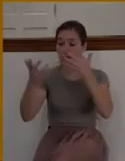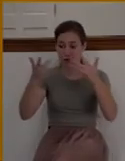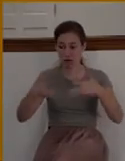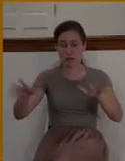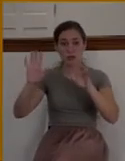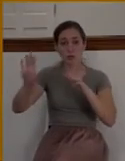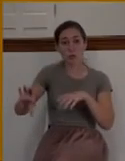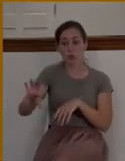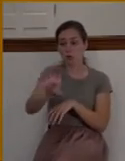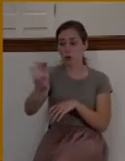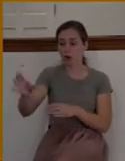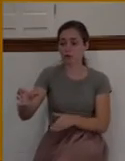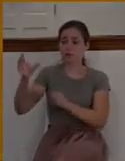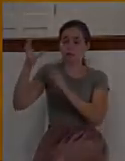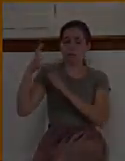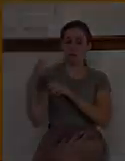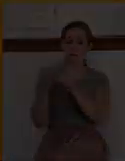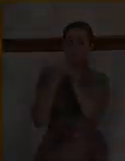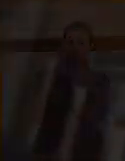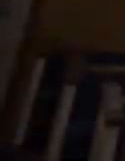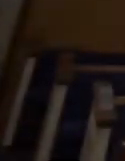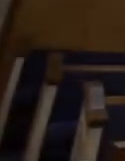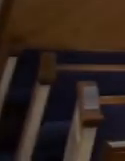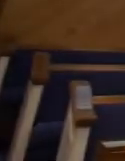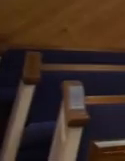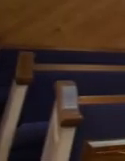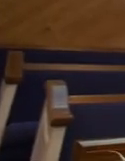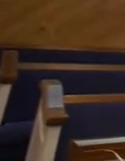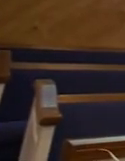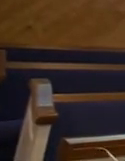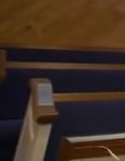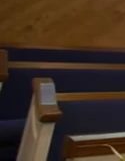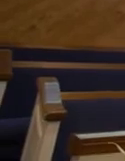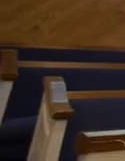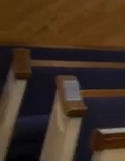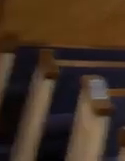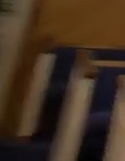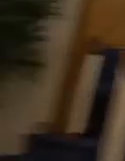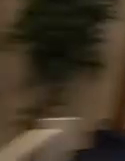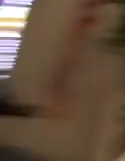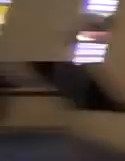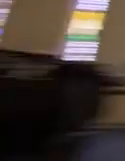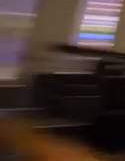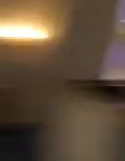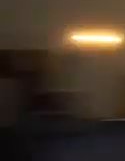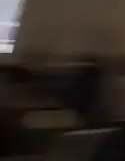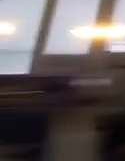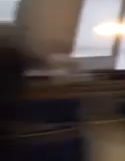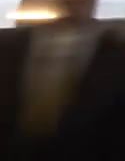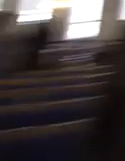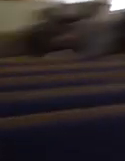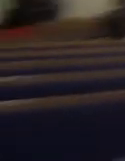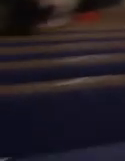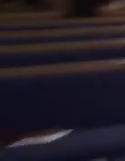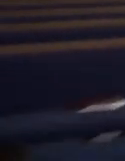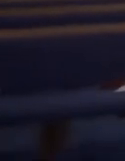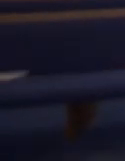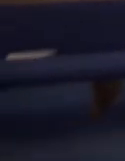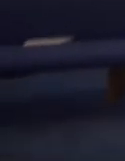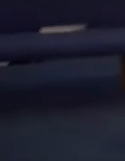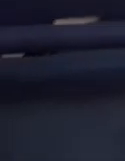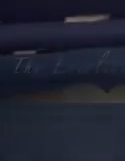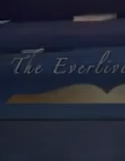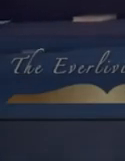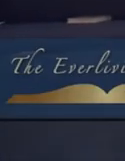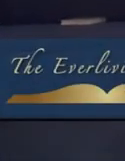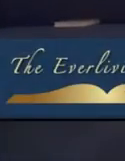commandments, this shouldn't be really hard. We're glad you've joined us today for this broadcast of The Ever-Living Story, a media outreach